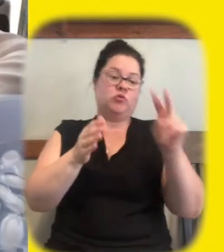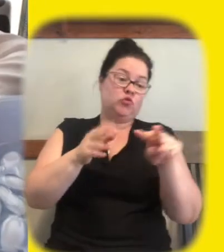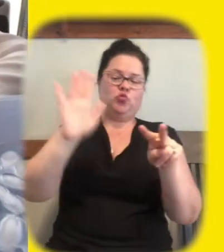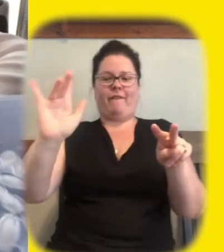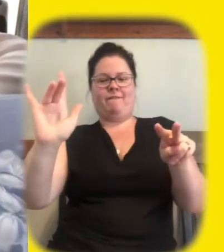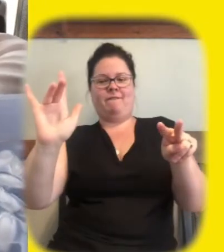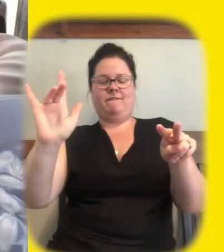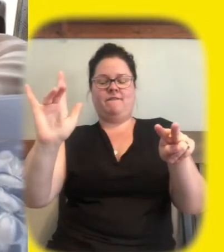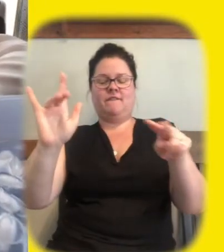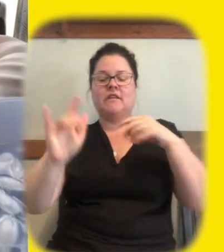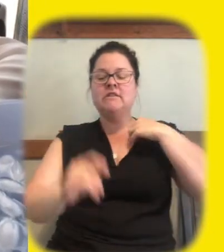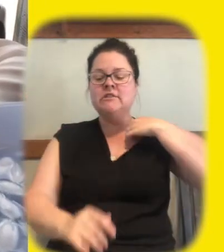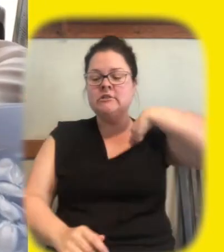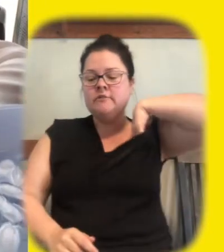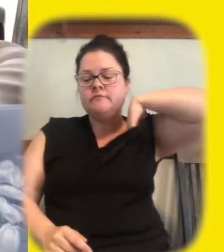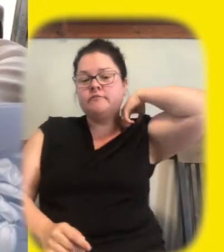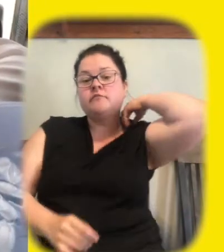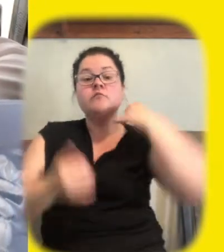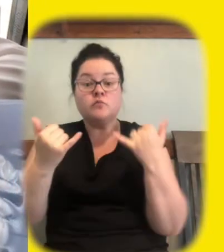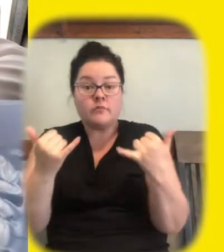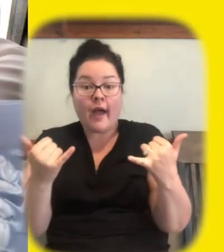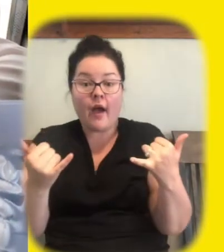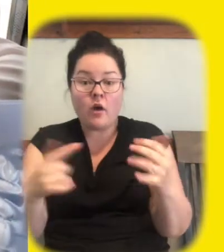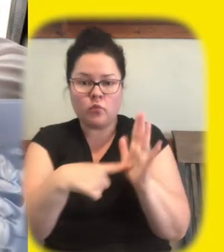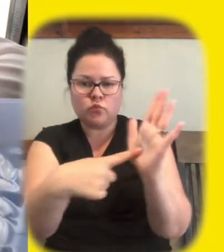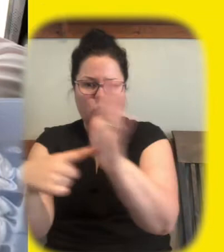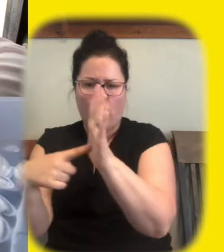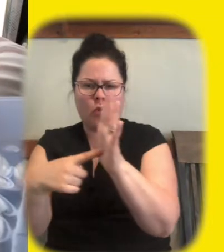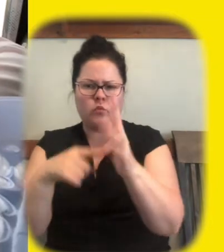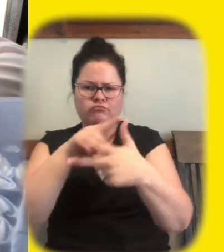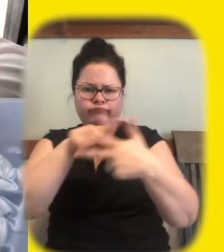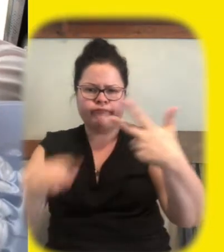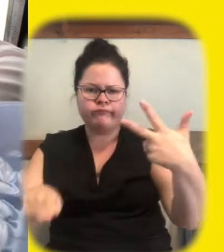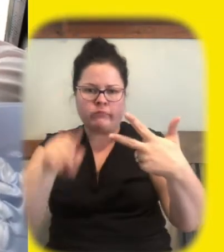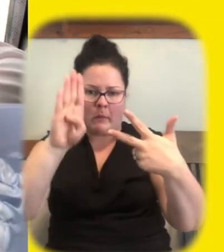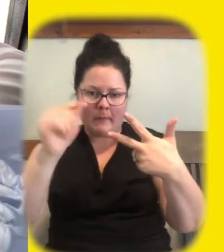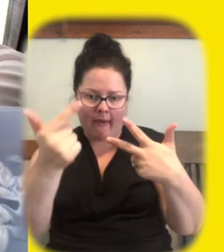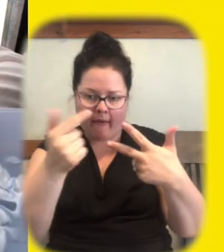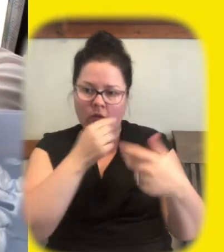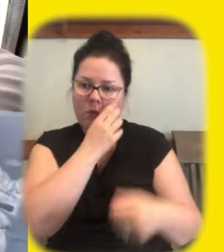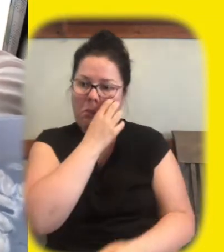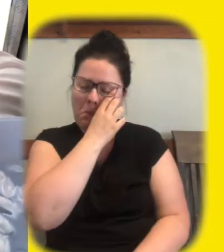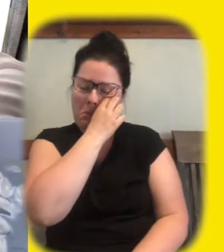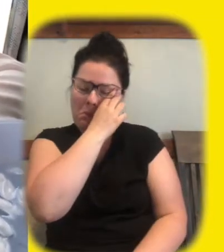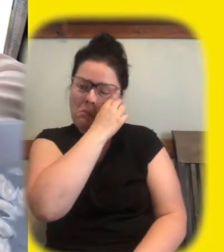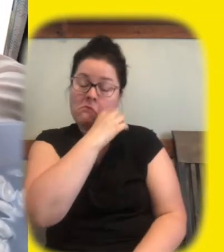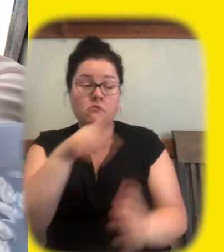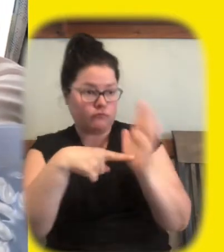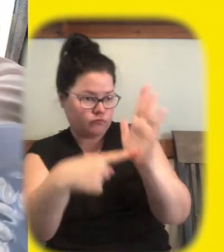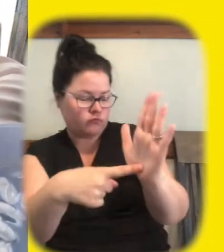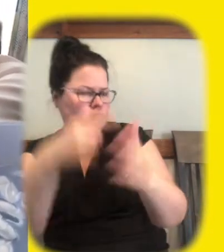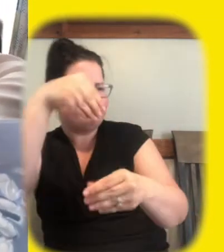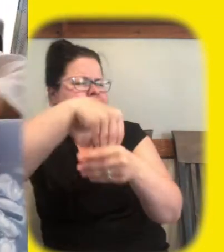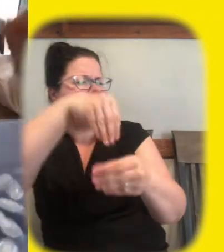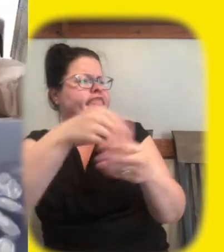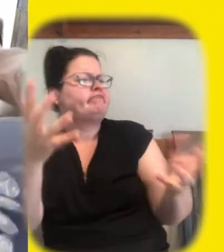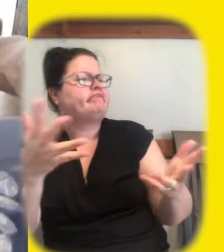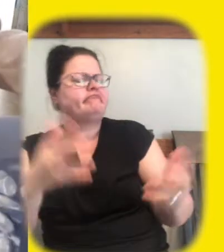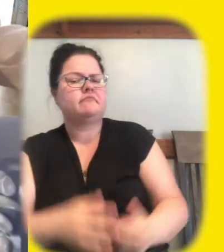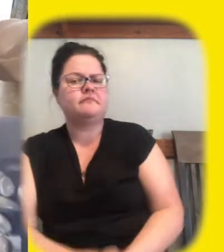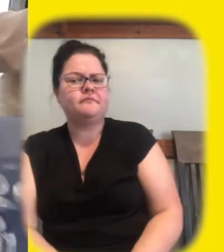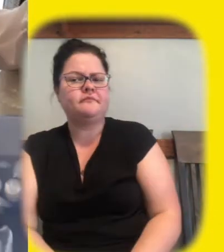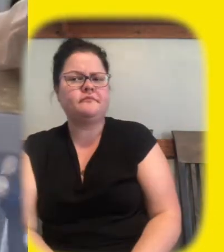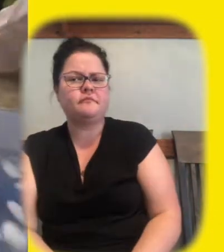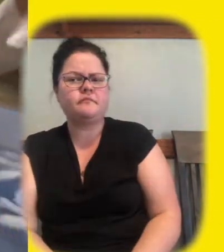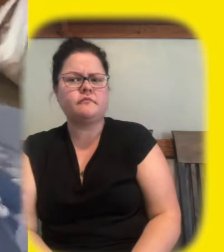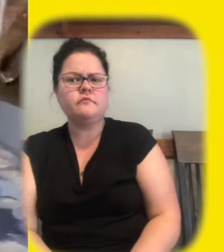now we have now we can reveal the bags okay we have this one you can tell everyone what's